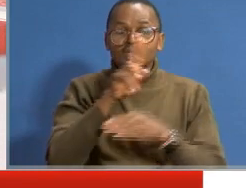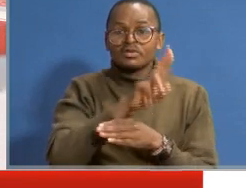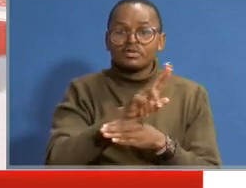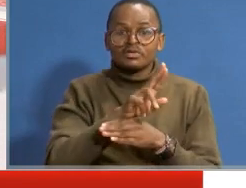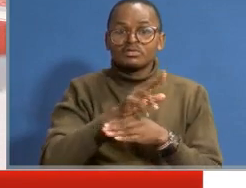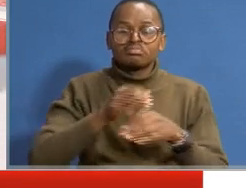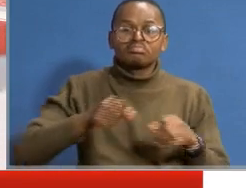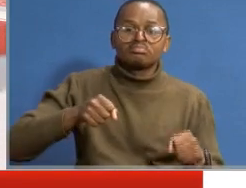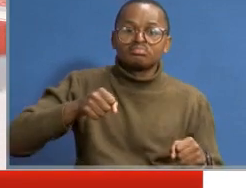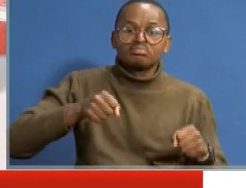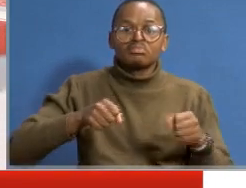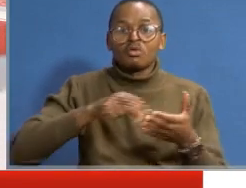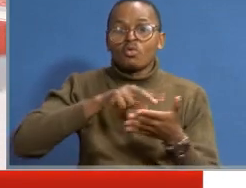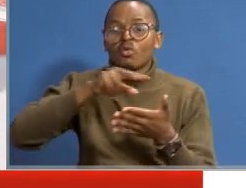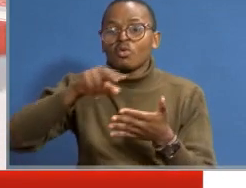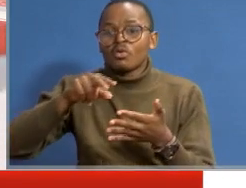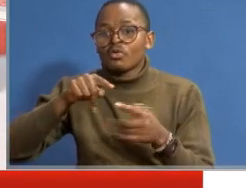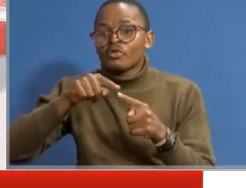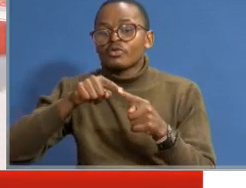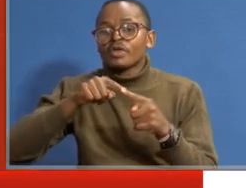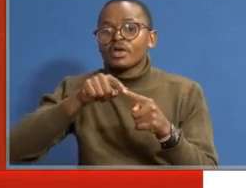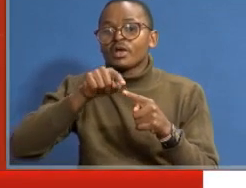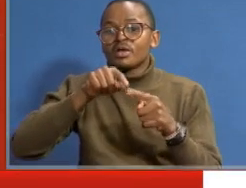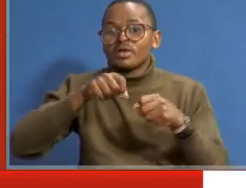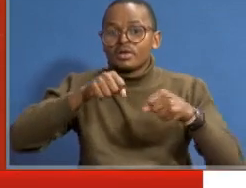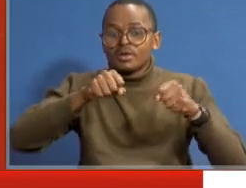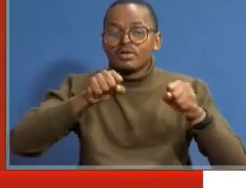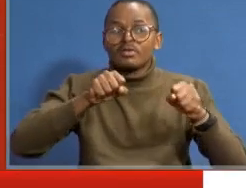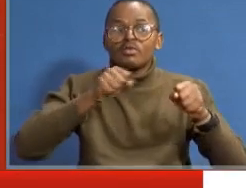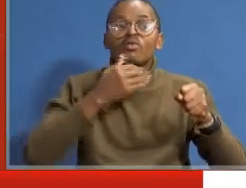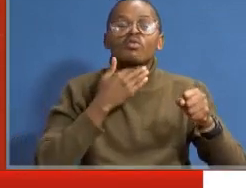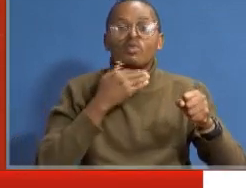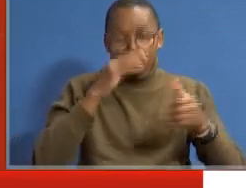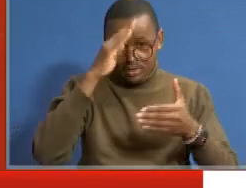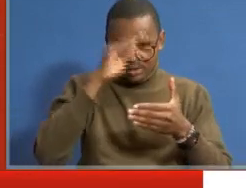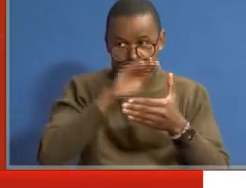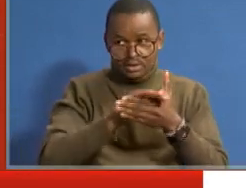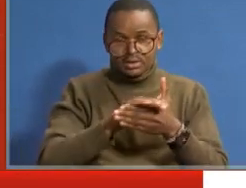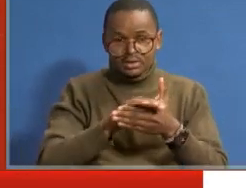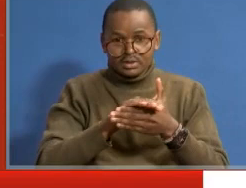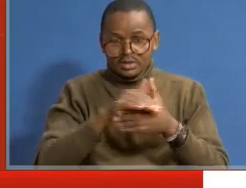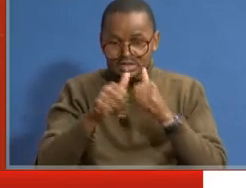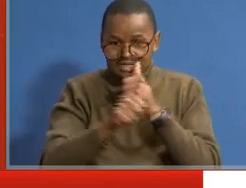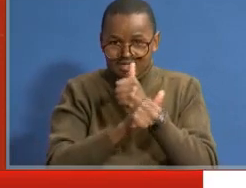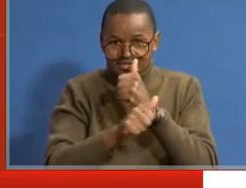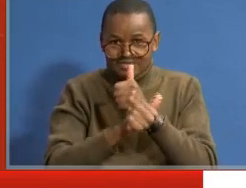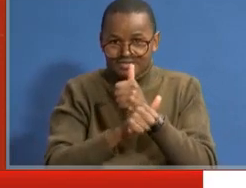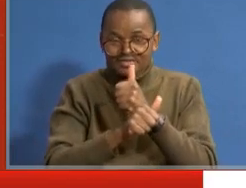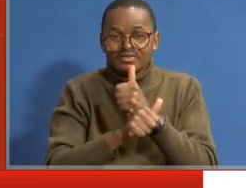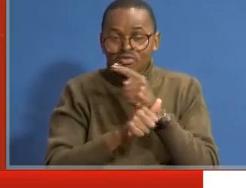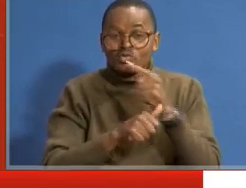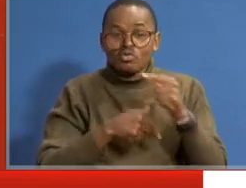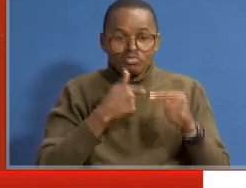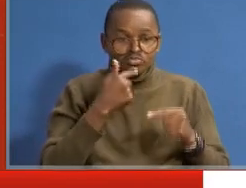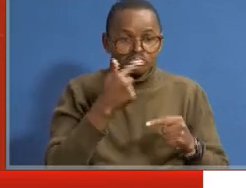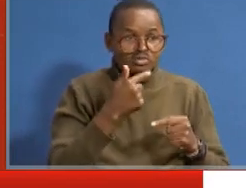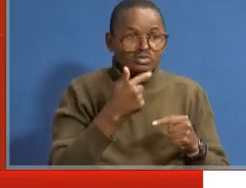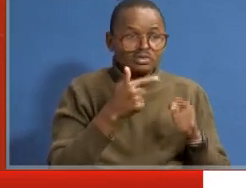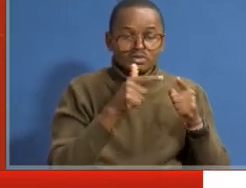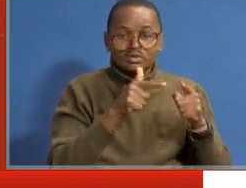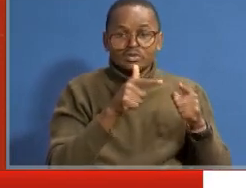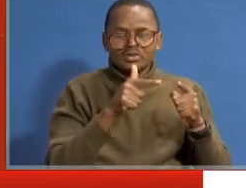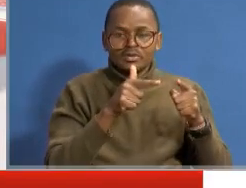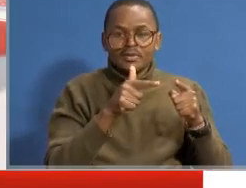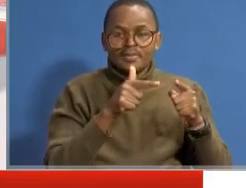crutches but actually walking on a motorway which I want to believe is pretty much dangerous for any pedestrian out there who is using that